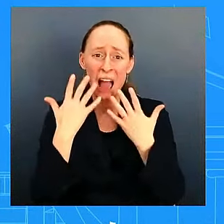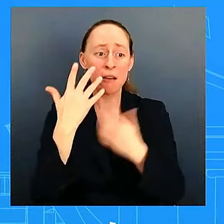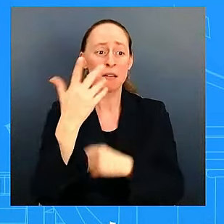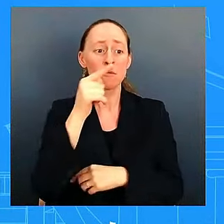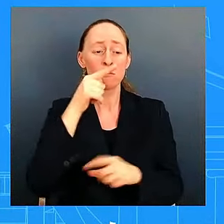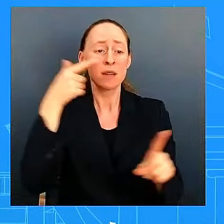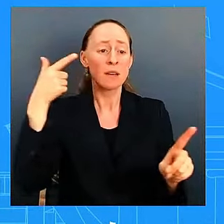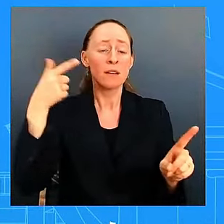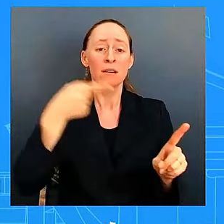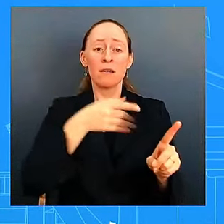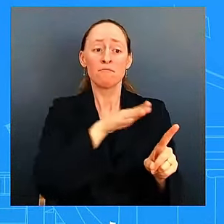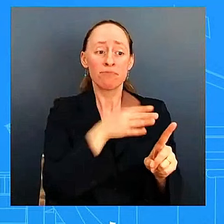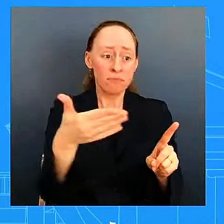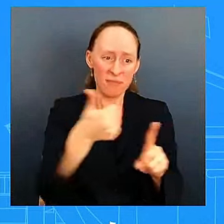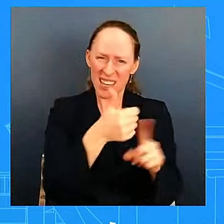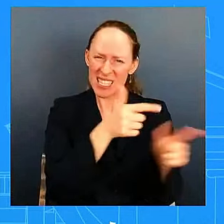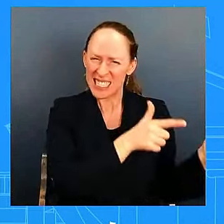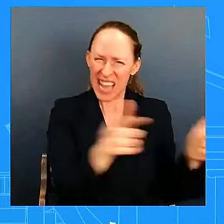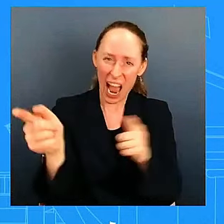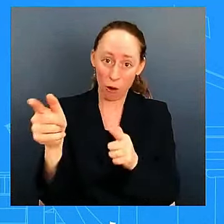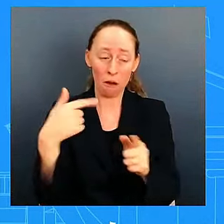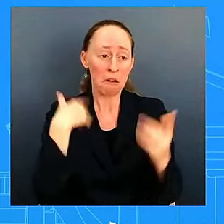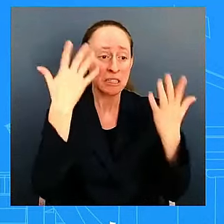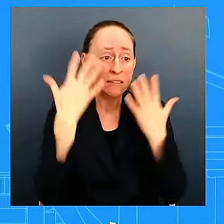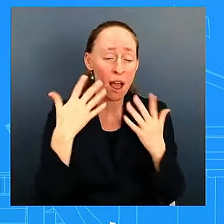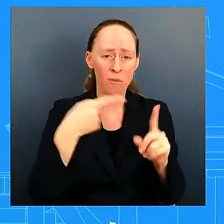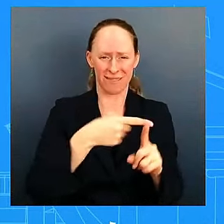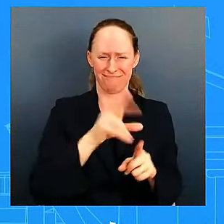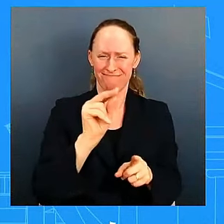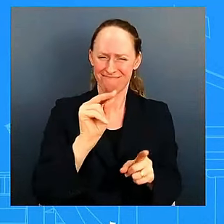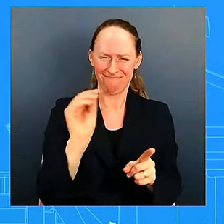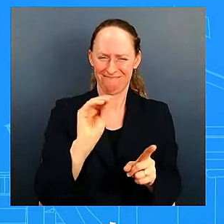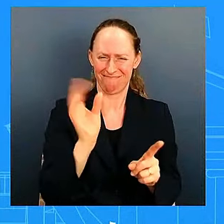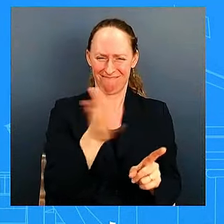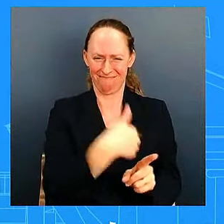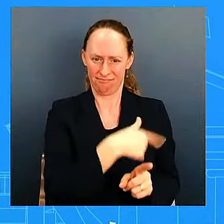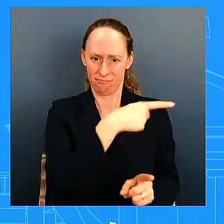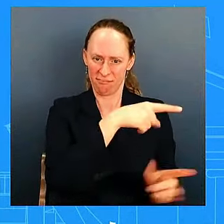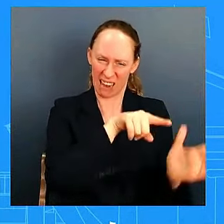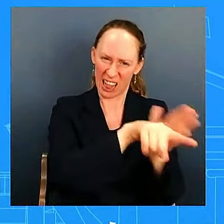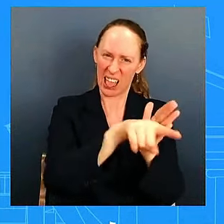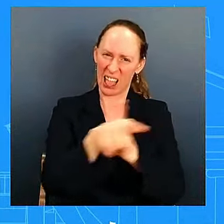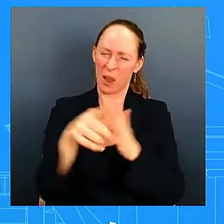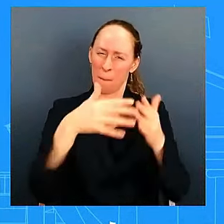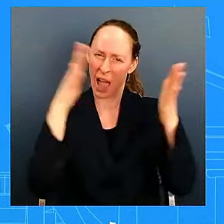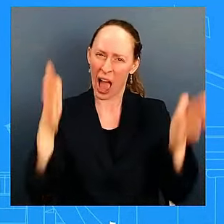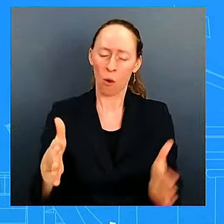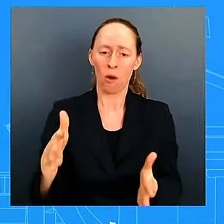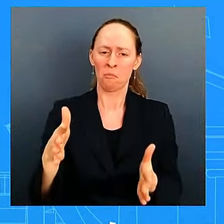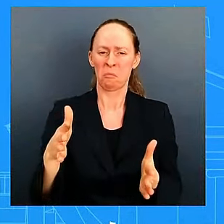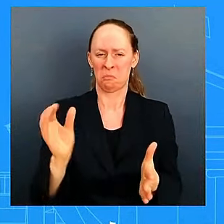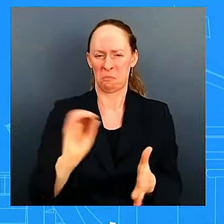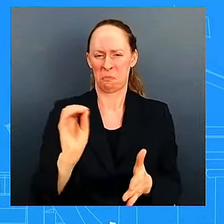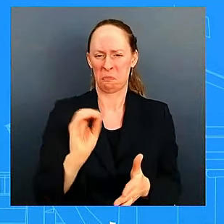hands and so we're certainly not going to shed a tear over that uh we've been very clear israel has a right to defend itself we've been